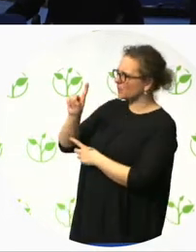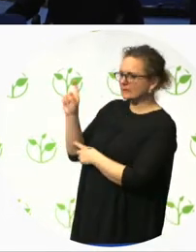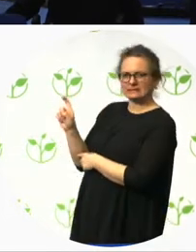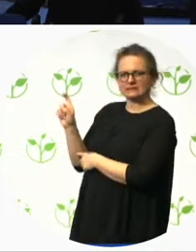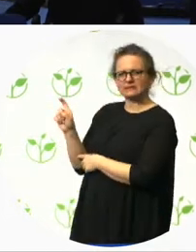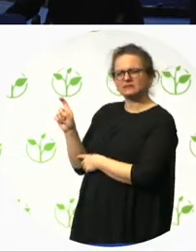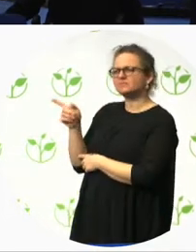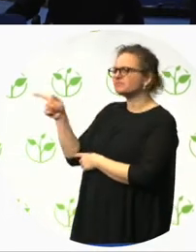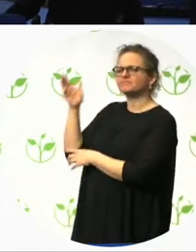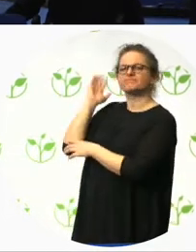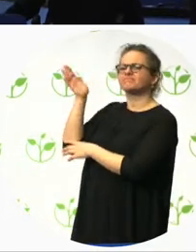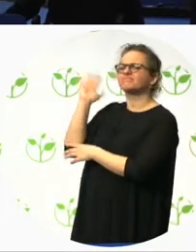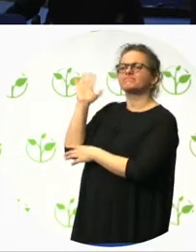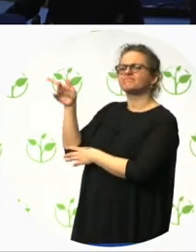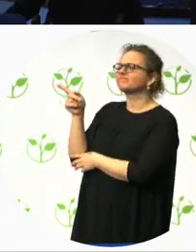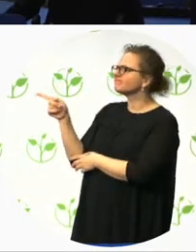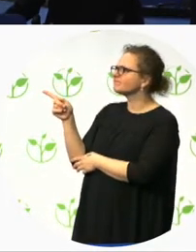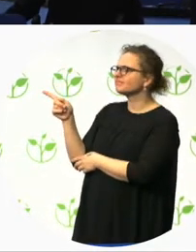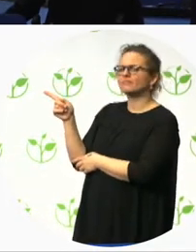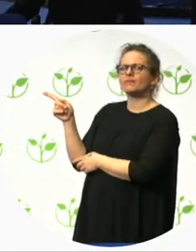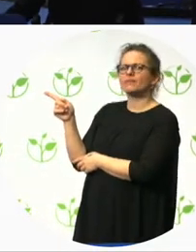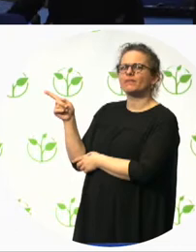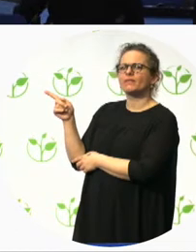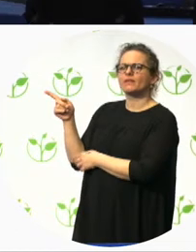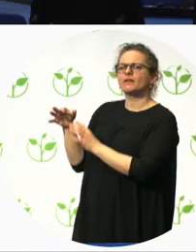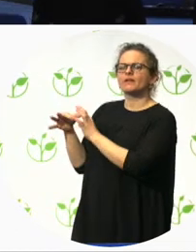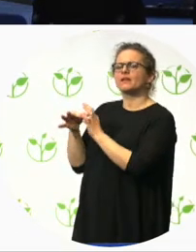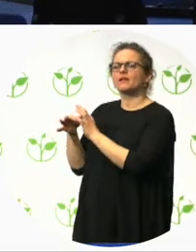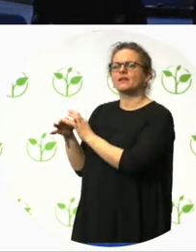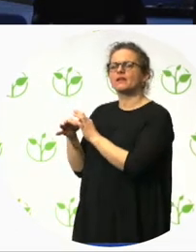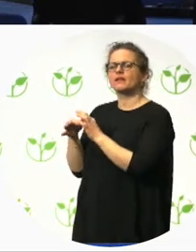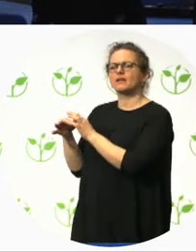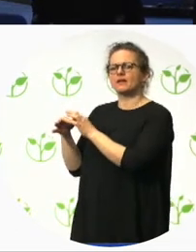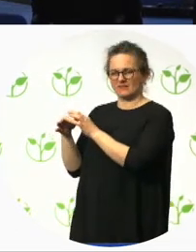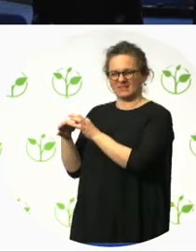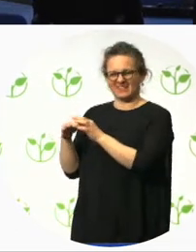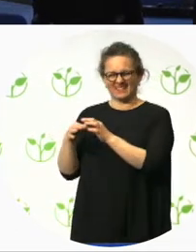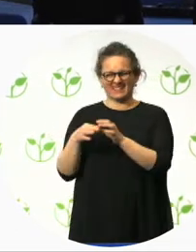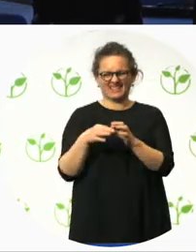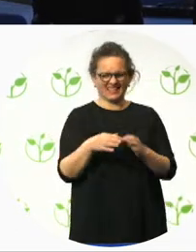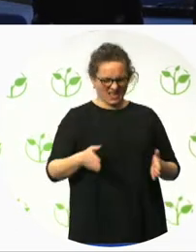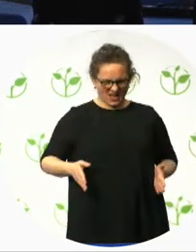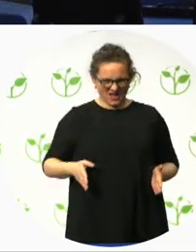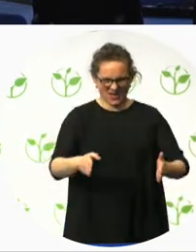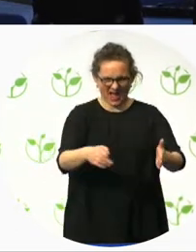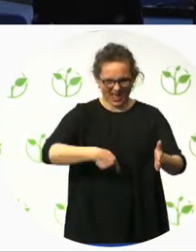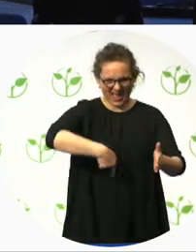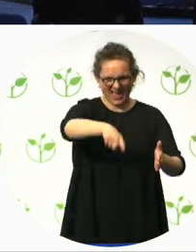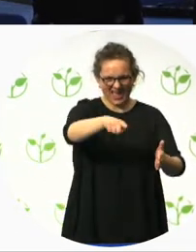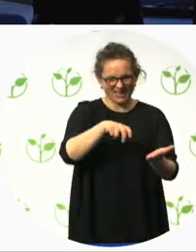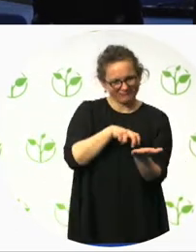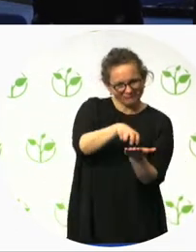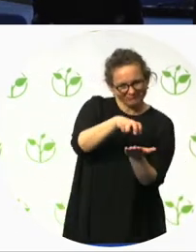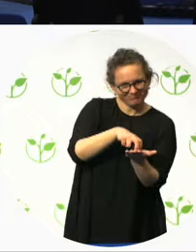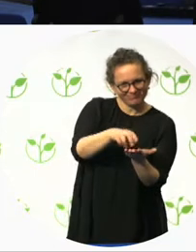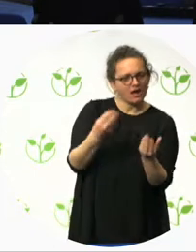the accessible footpaths. So, I really like the project as I had a research project also in this field